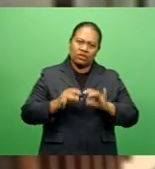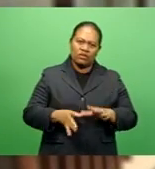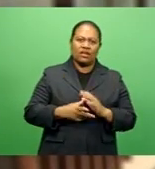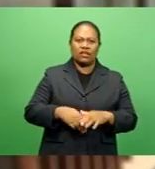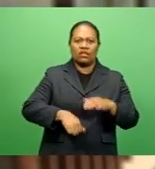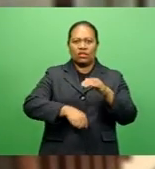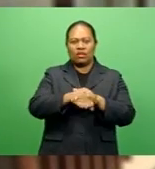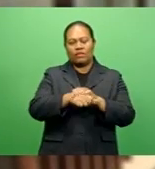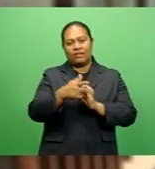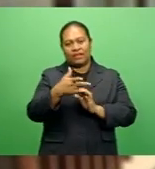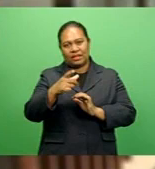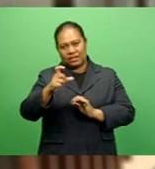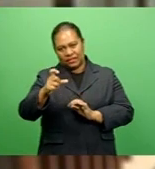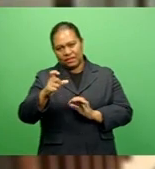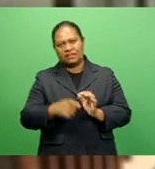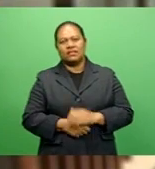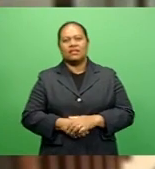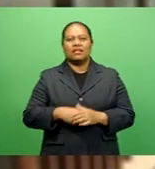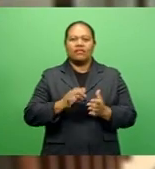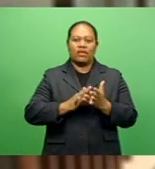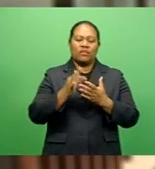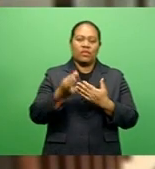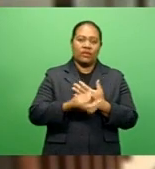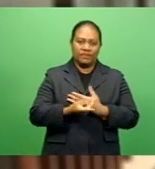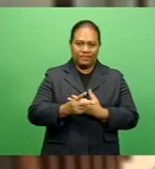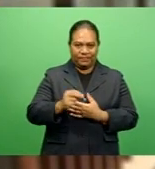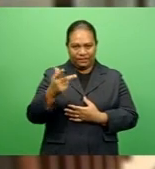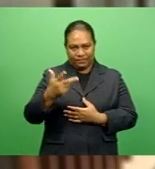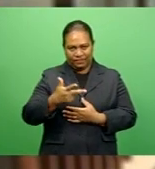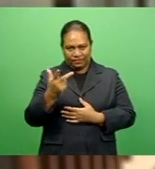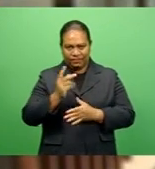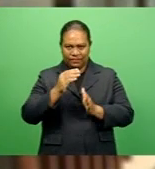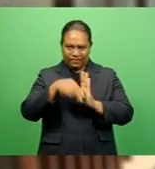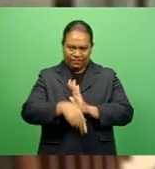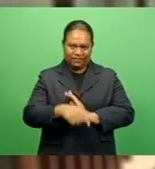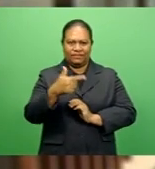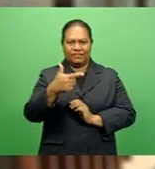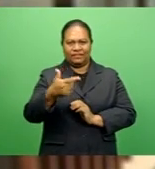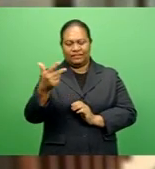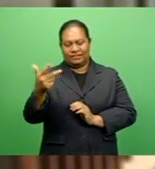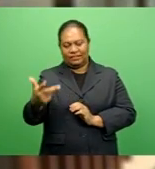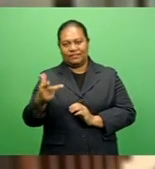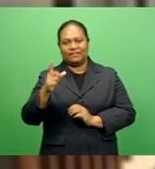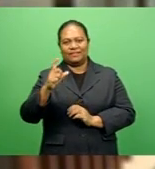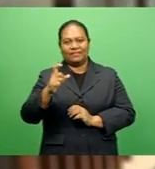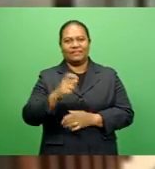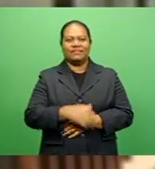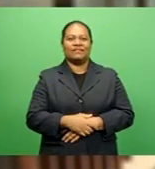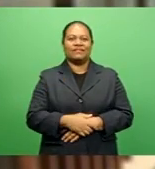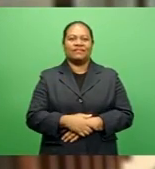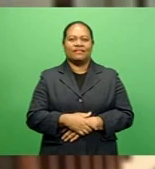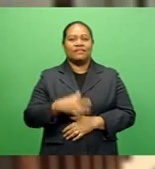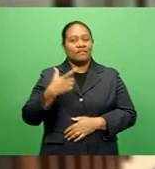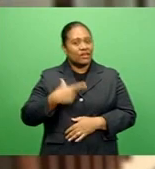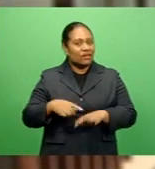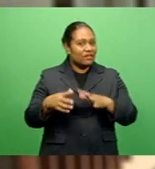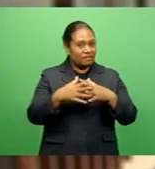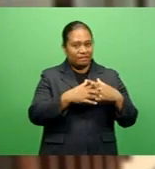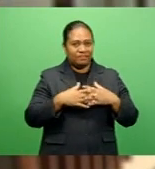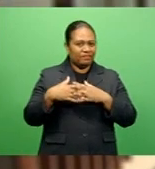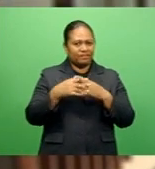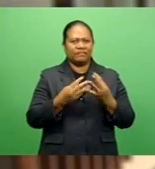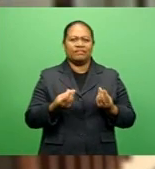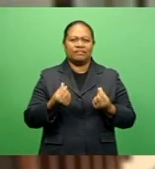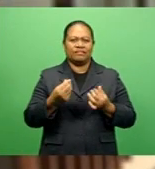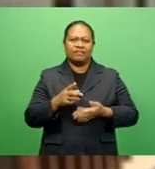cents for the first time since February 2018, declining to just over 78 cents. This is because the U.S. dollar